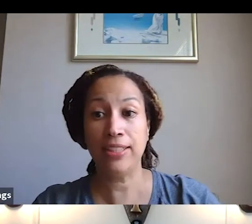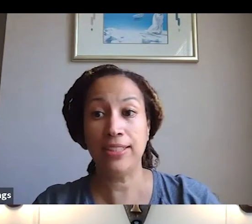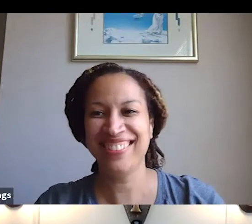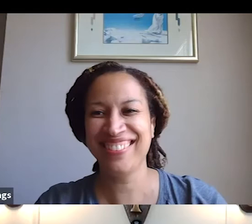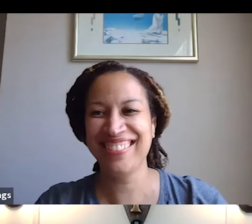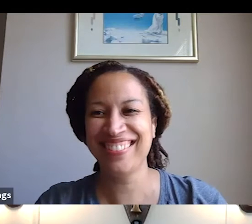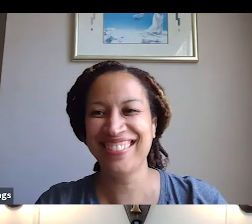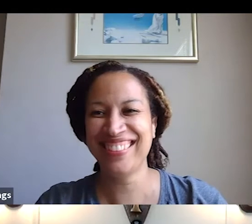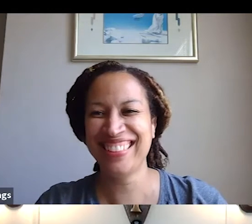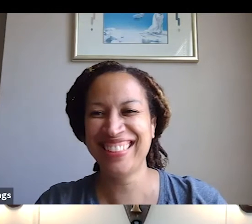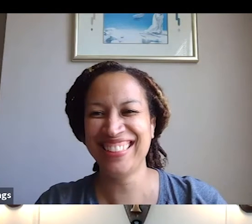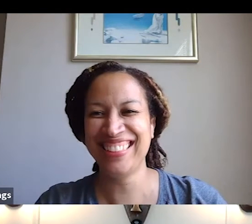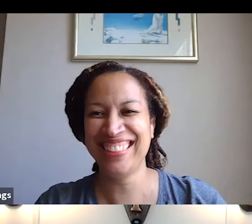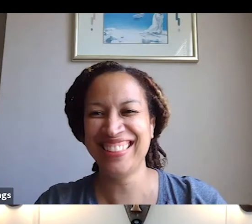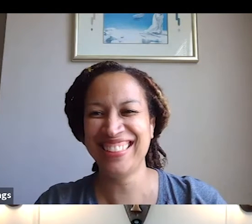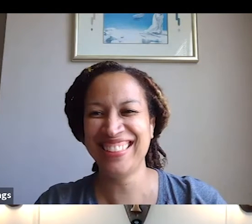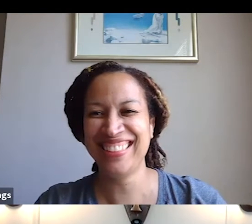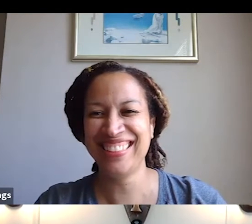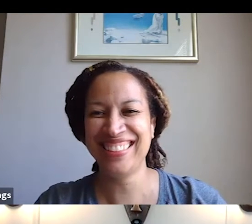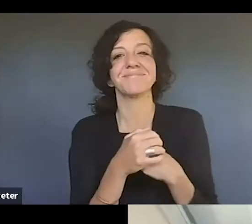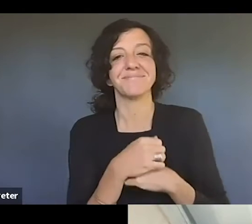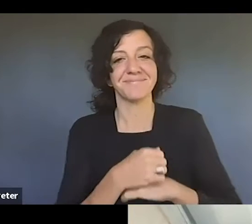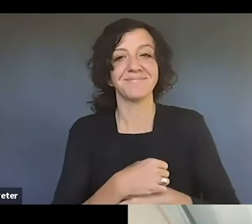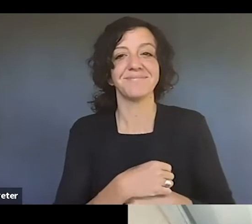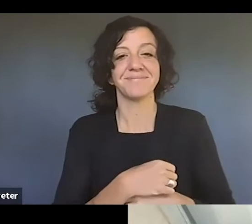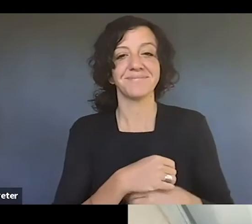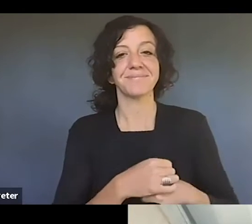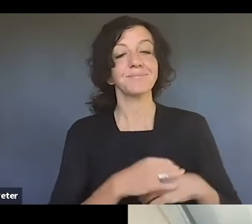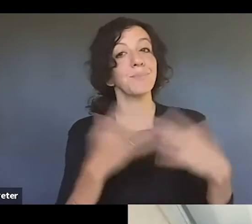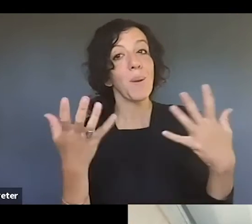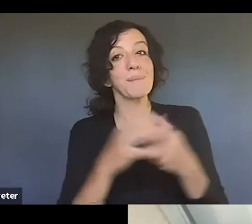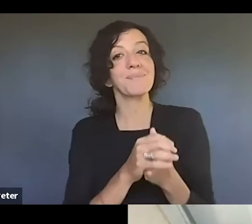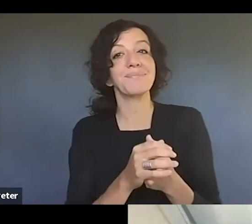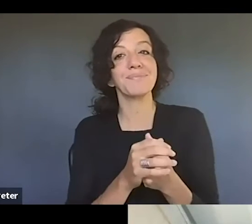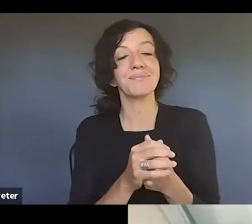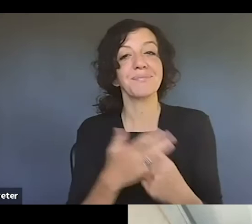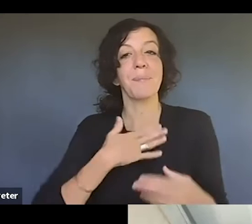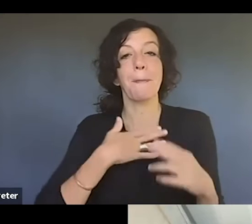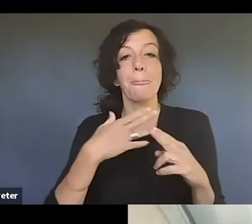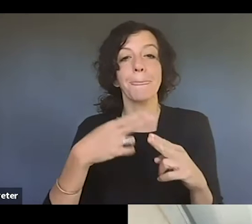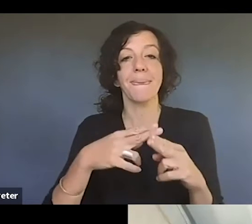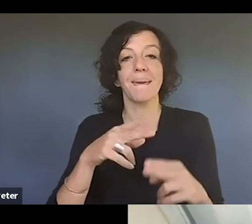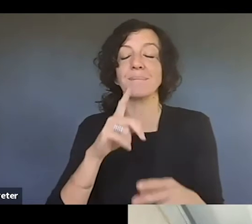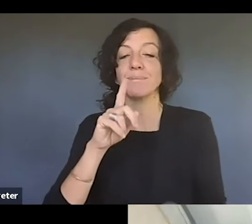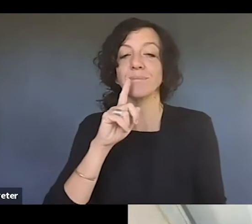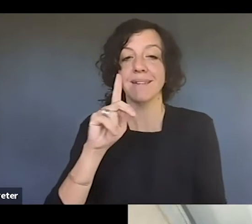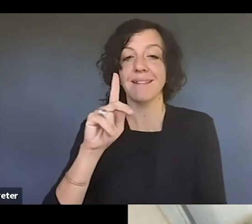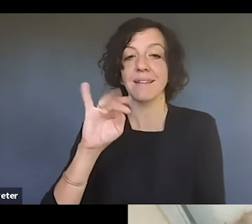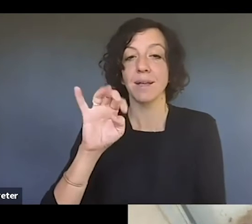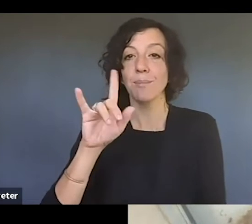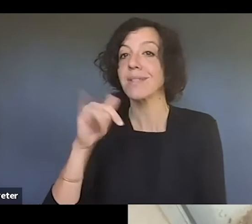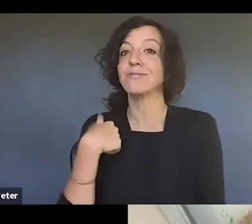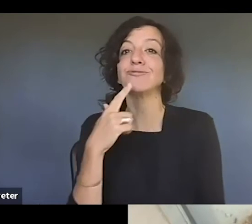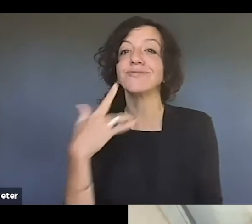Y'all have fun. Okay. Perfect. Perfect. Okay. Well, so everyone, I am really excited to be